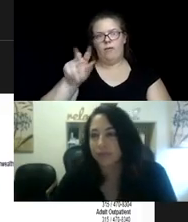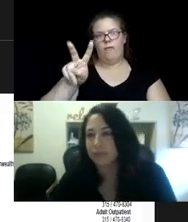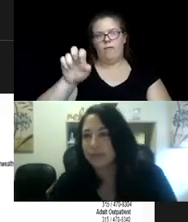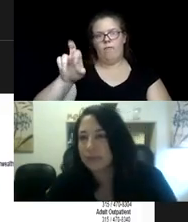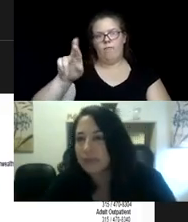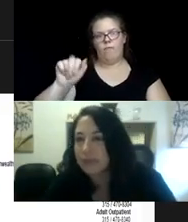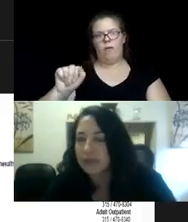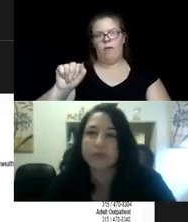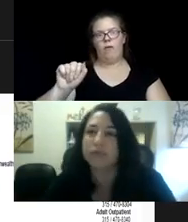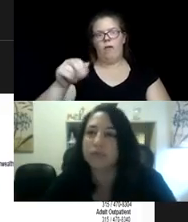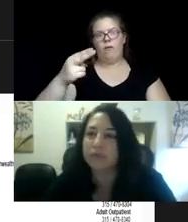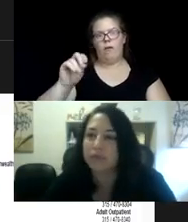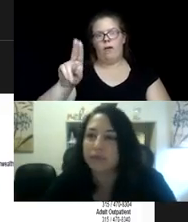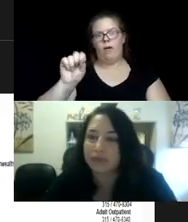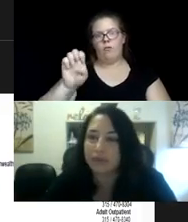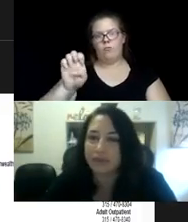that information to you.